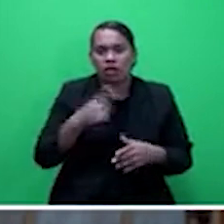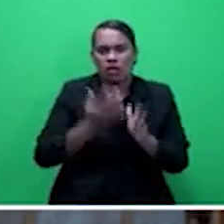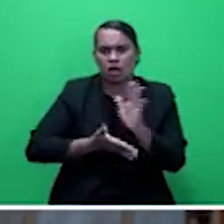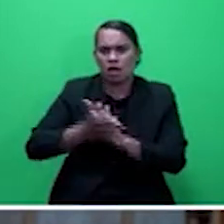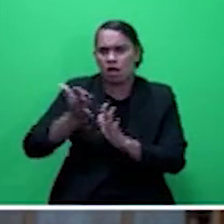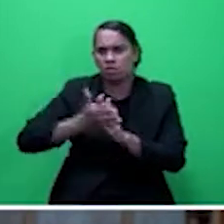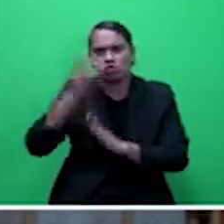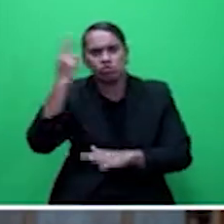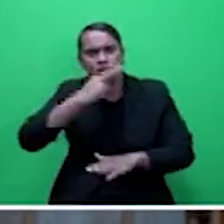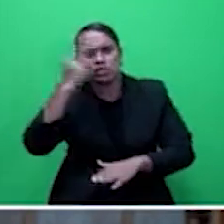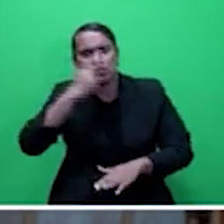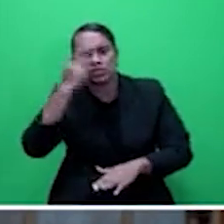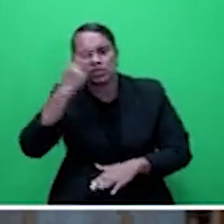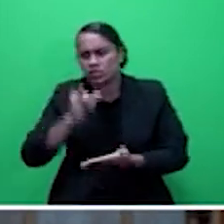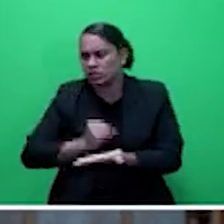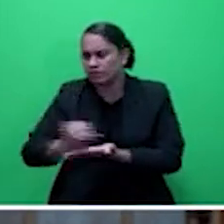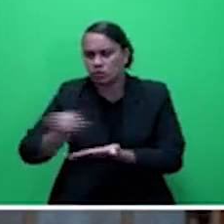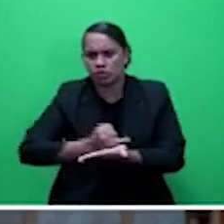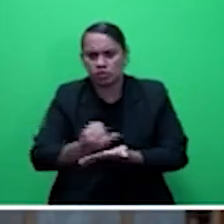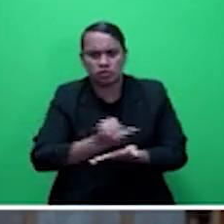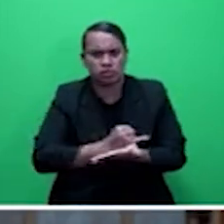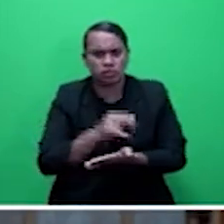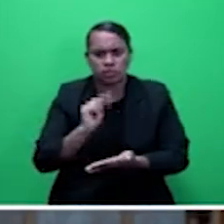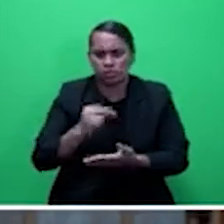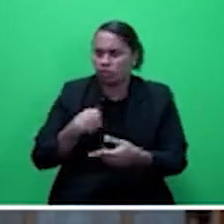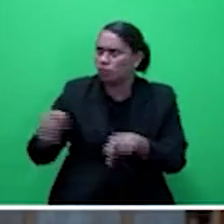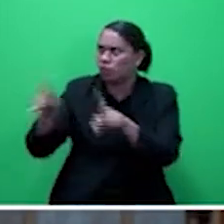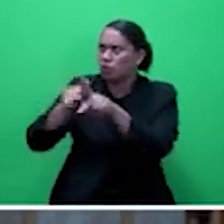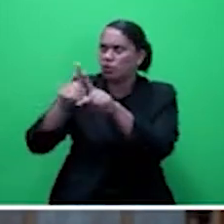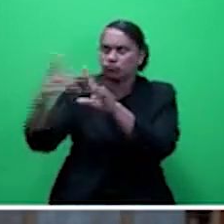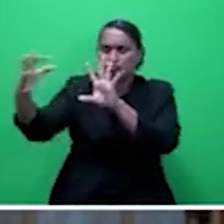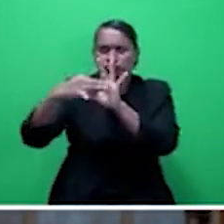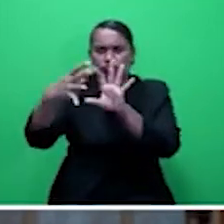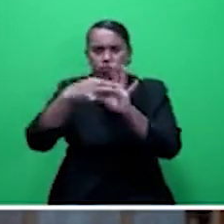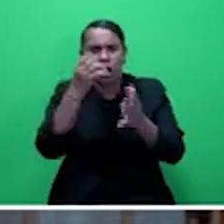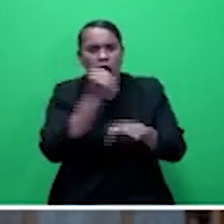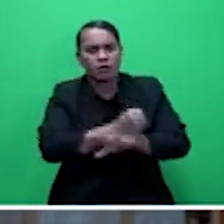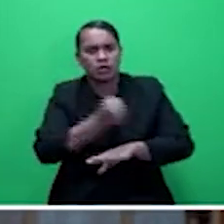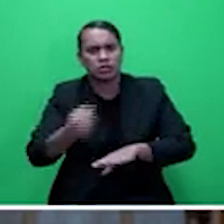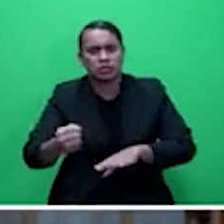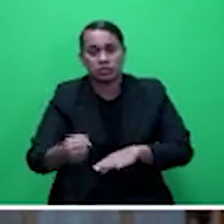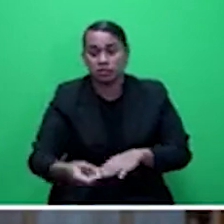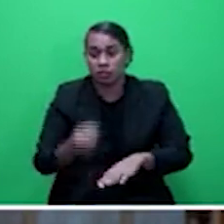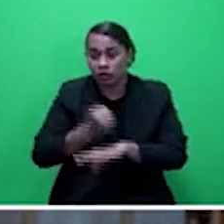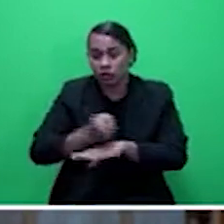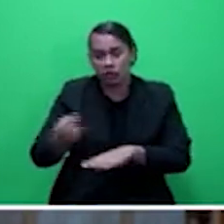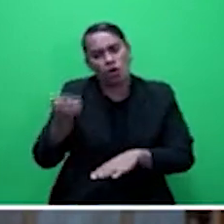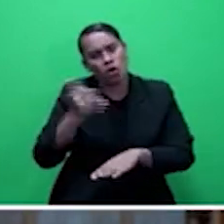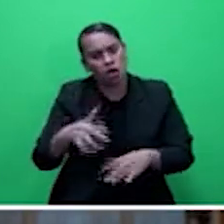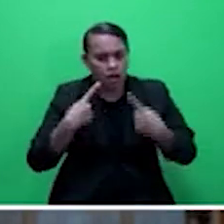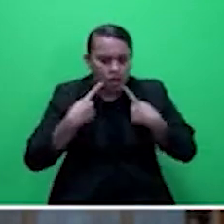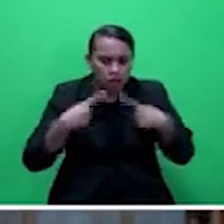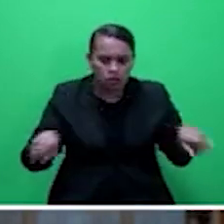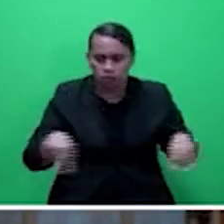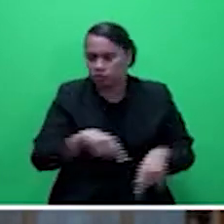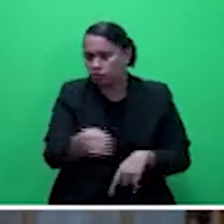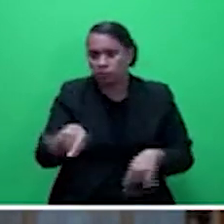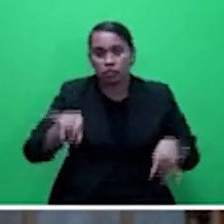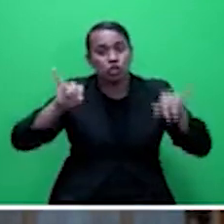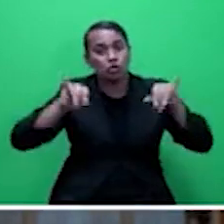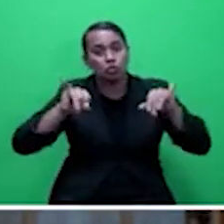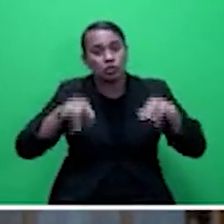is the need to partner with government. And the Government had made an announcement on that. And we had